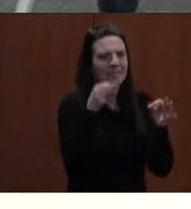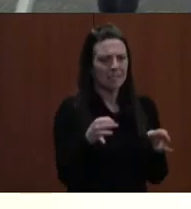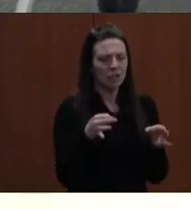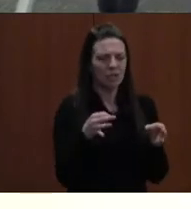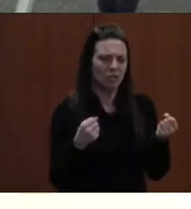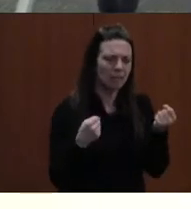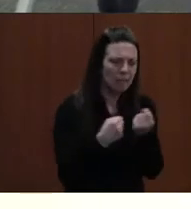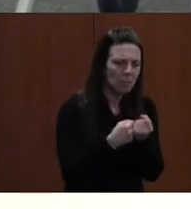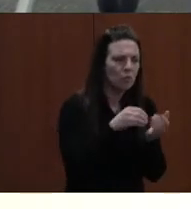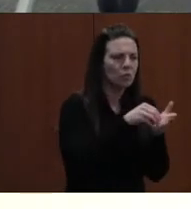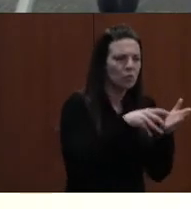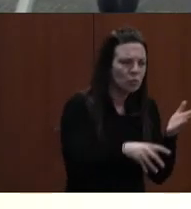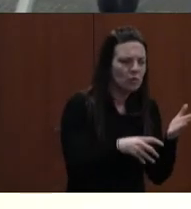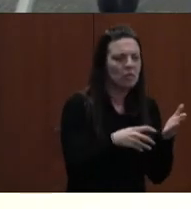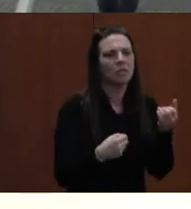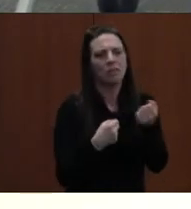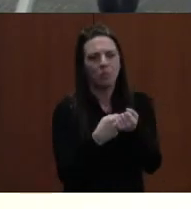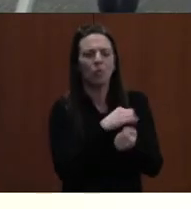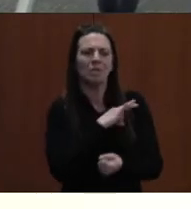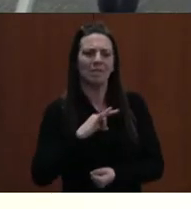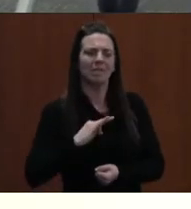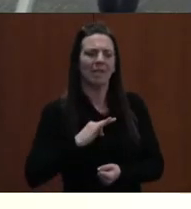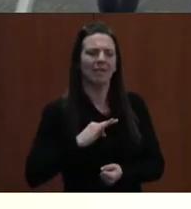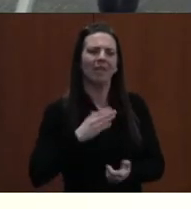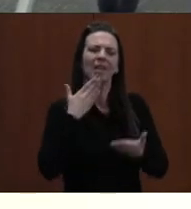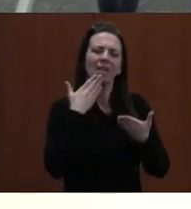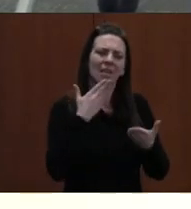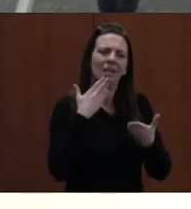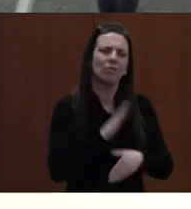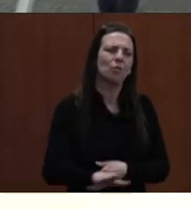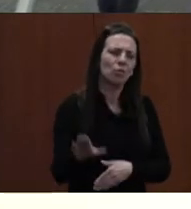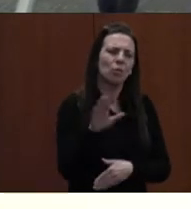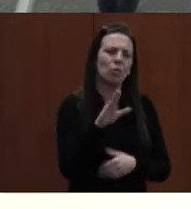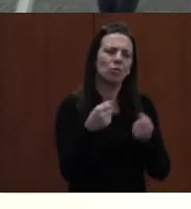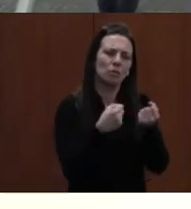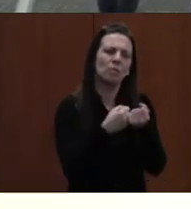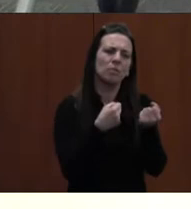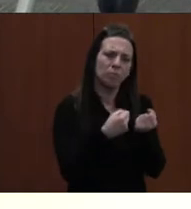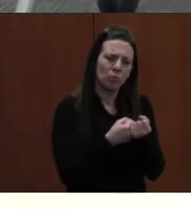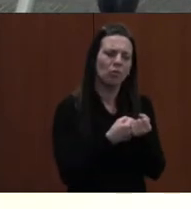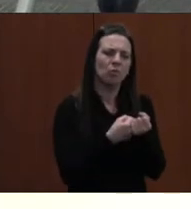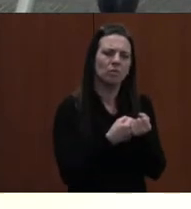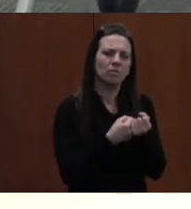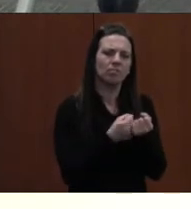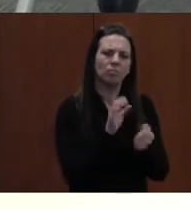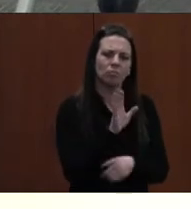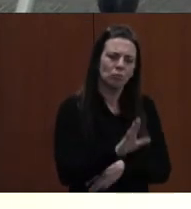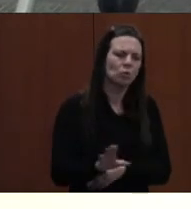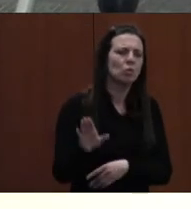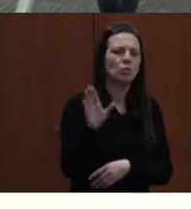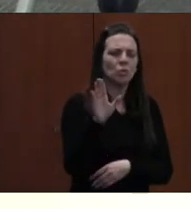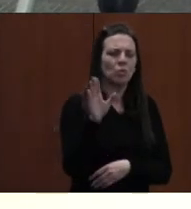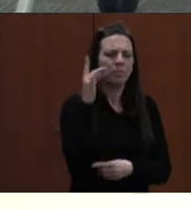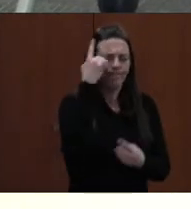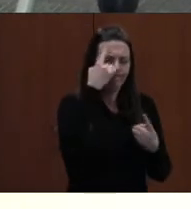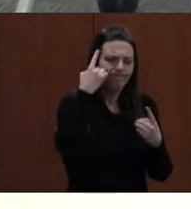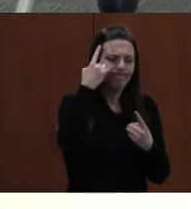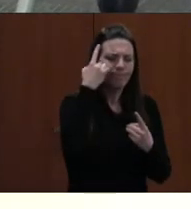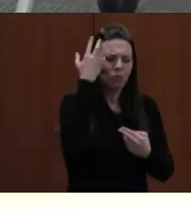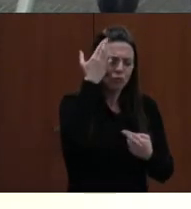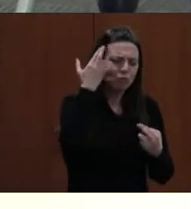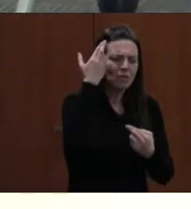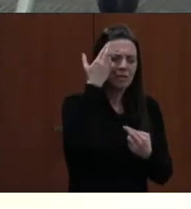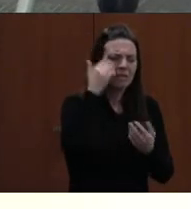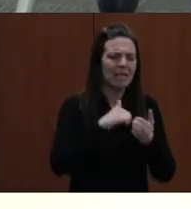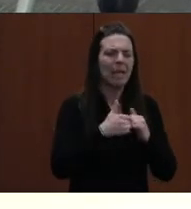for your staff. I want to thank you for your support and for your purposeful mindset to best serve our students and to